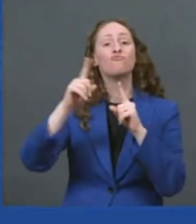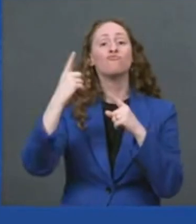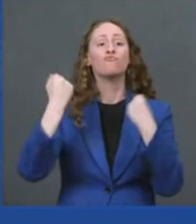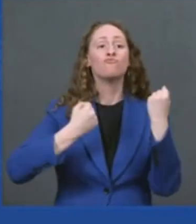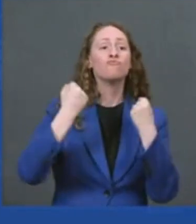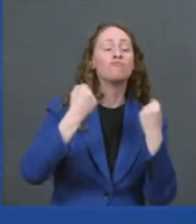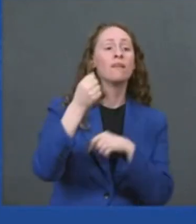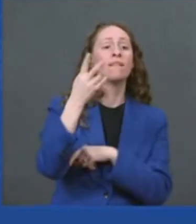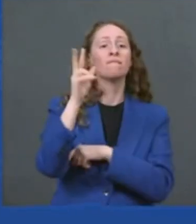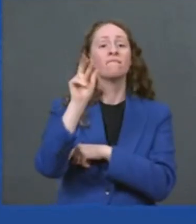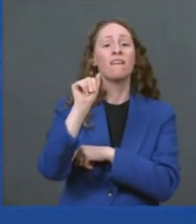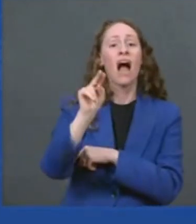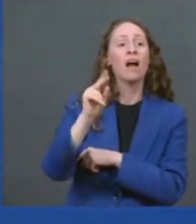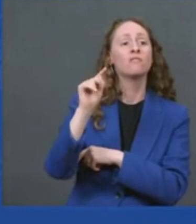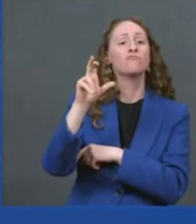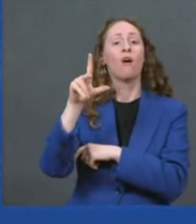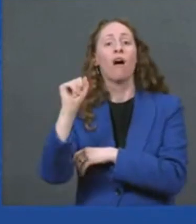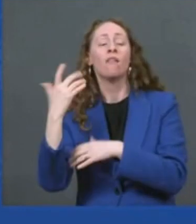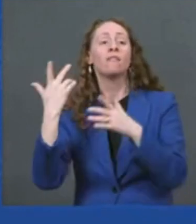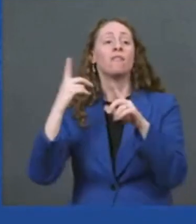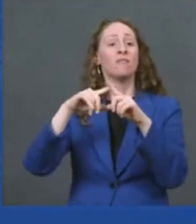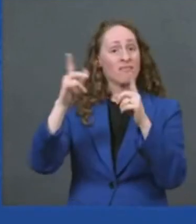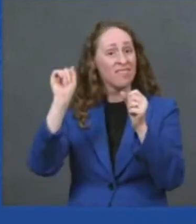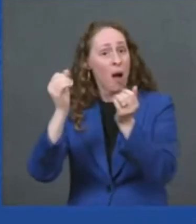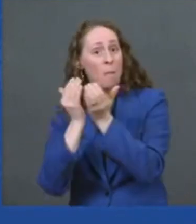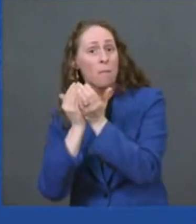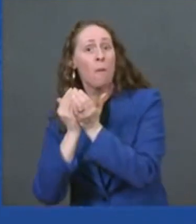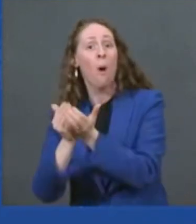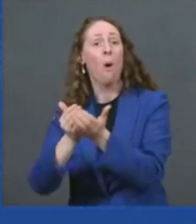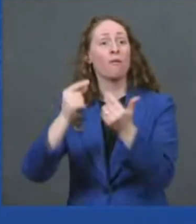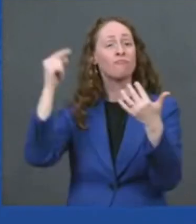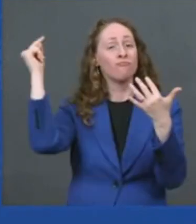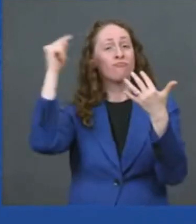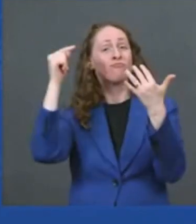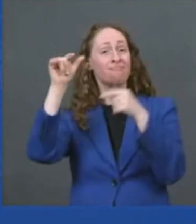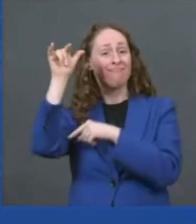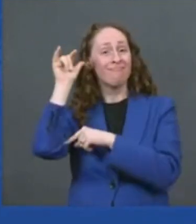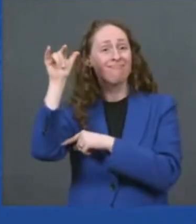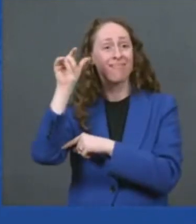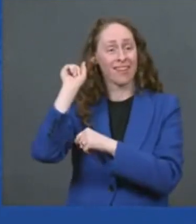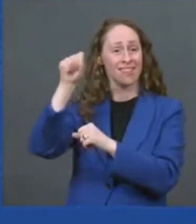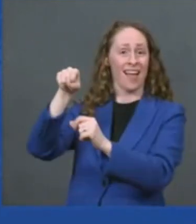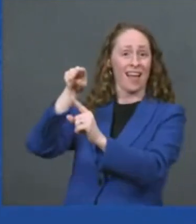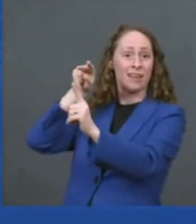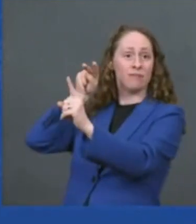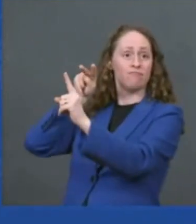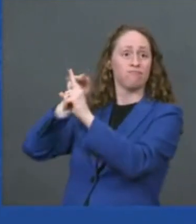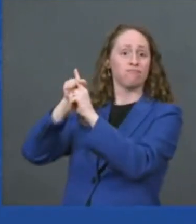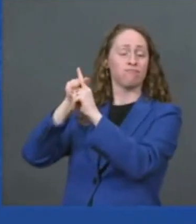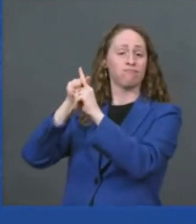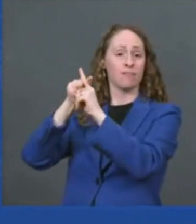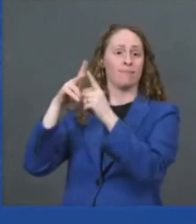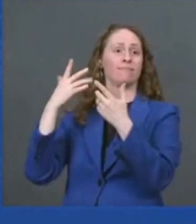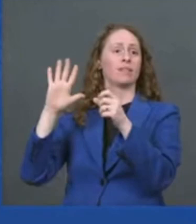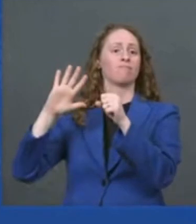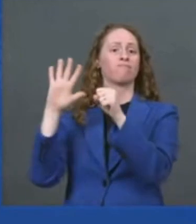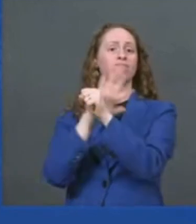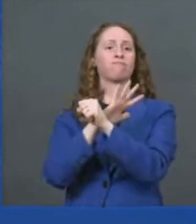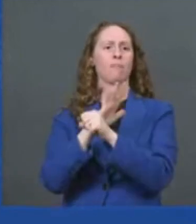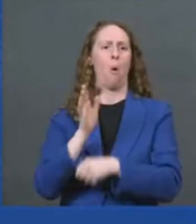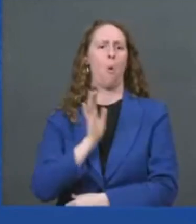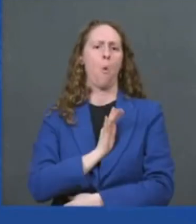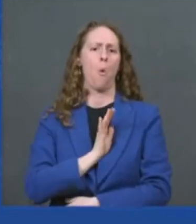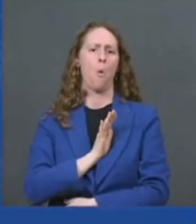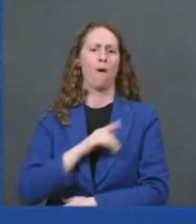and for nations to prosper and gain economic benefit from this transition they must be leaders in both the ev uptake on one